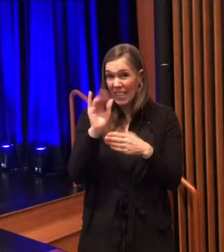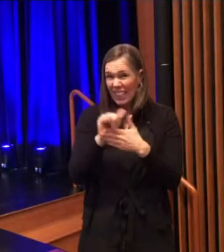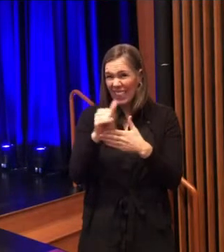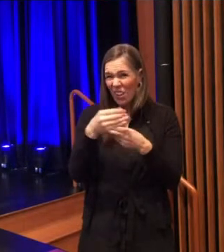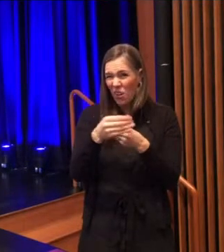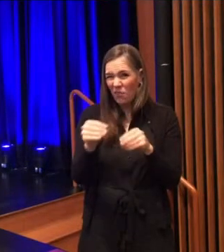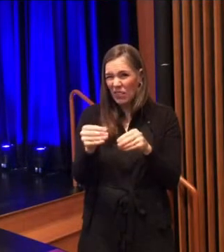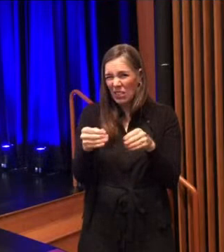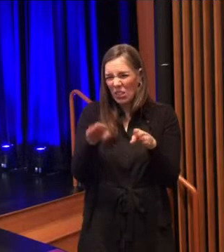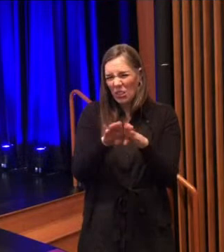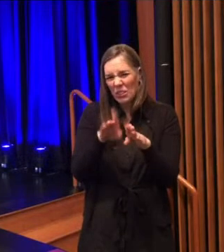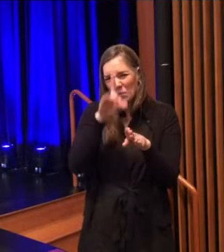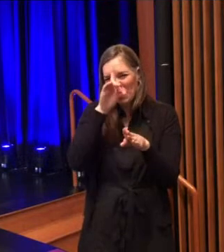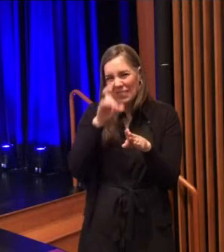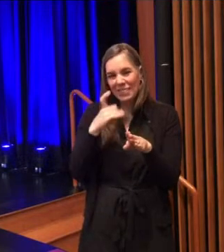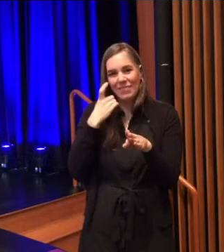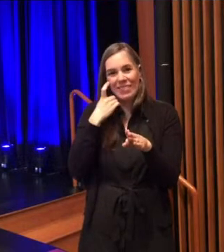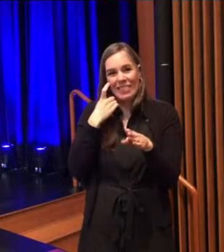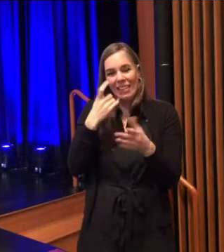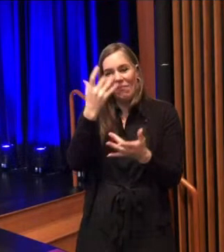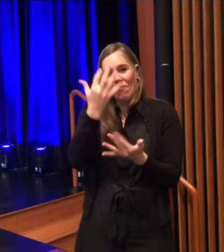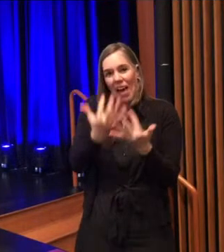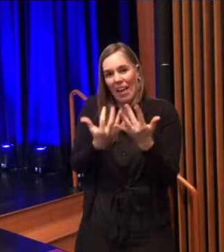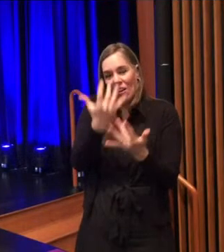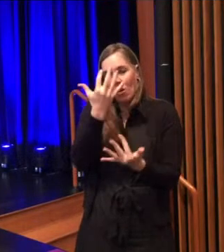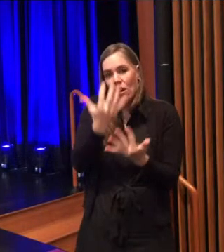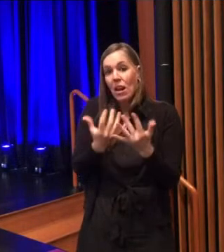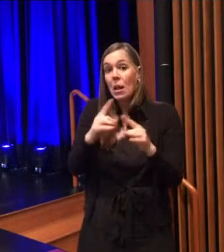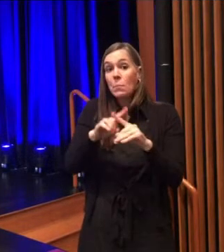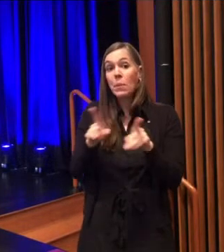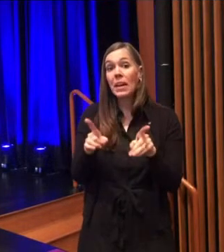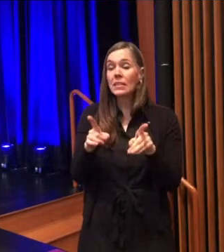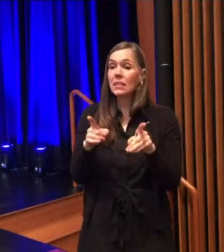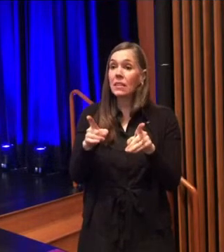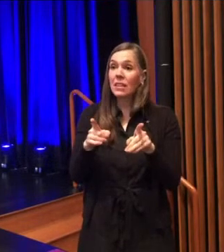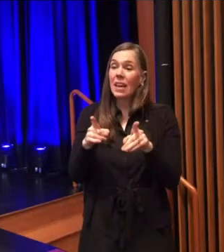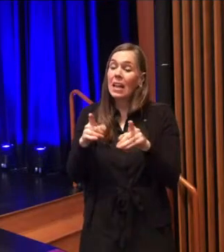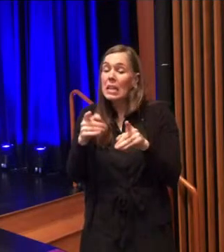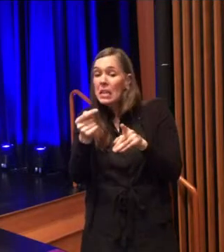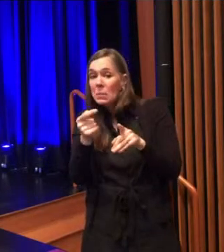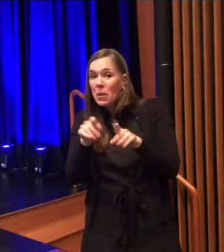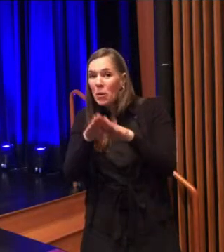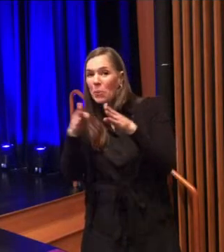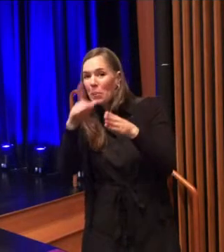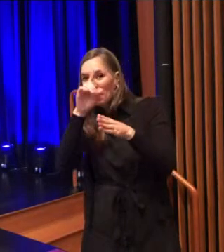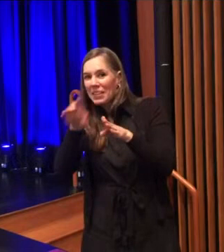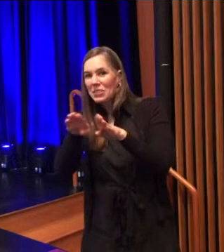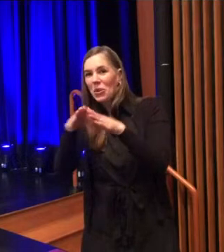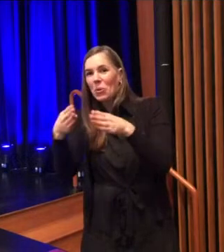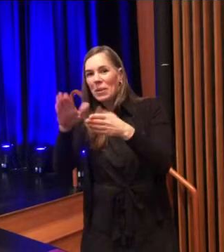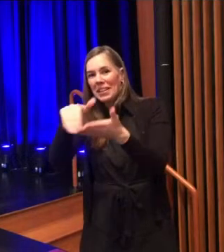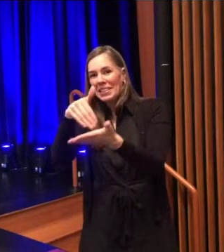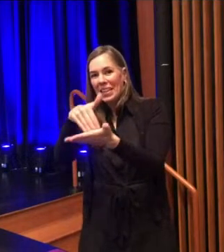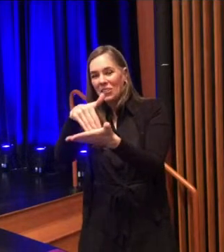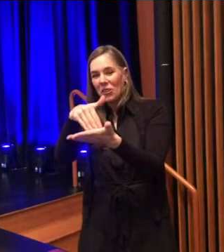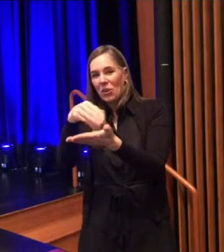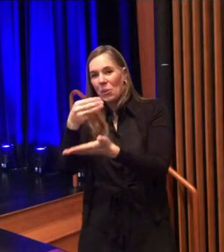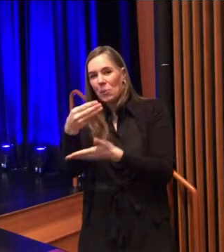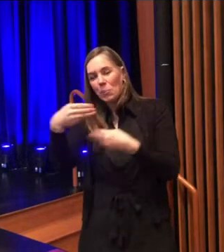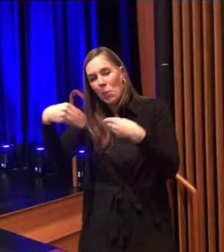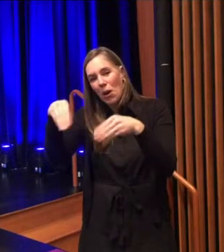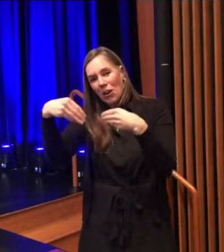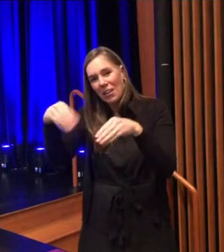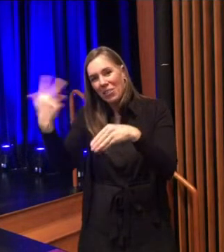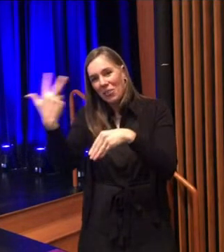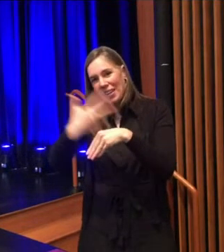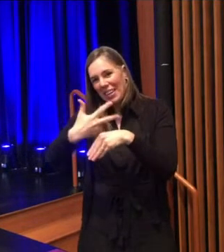due to a recent fire but sort of closed because we have opened up at central market three days a week the welcome center will fully